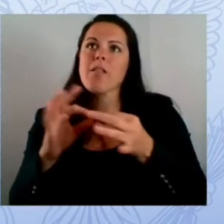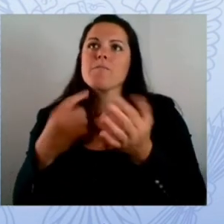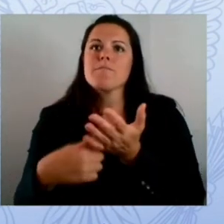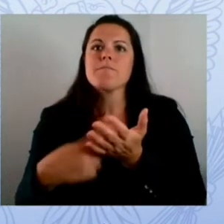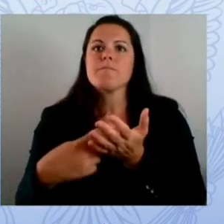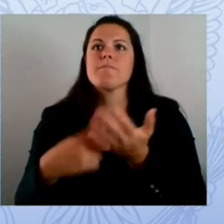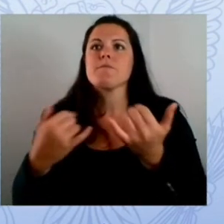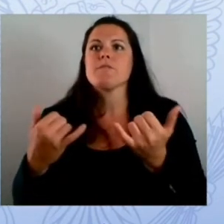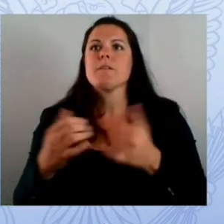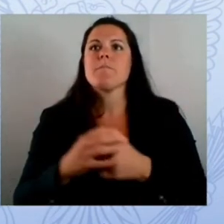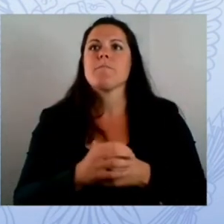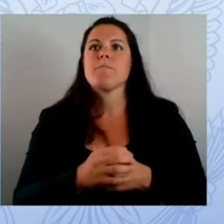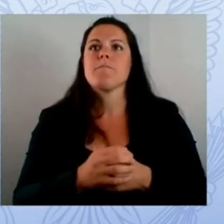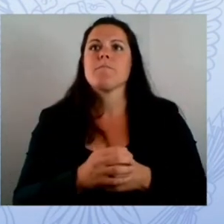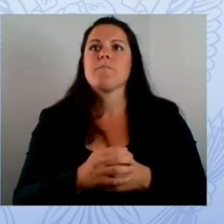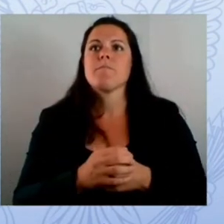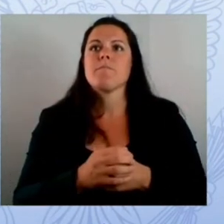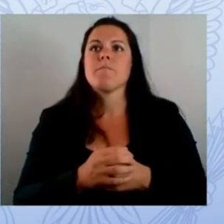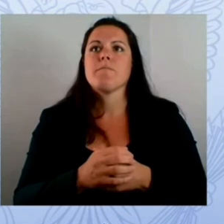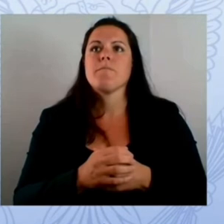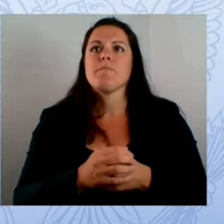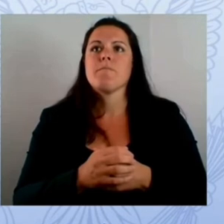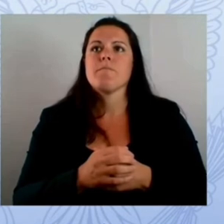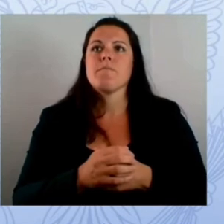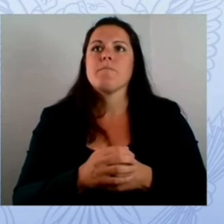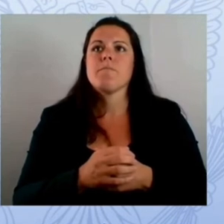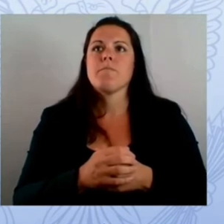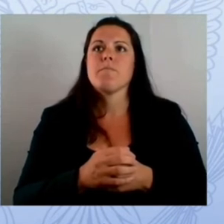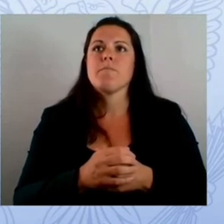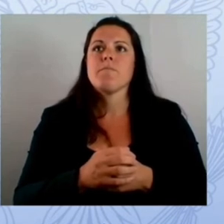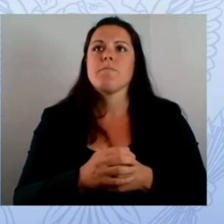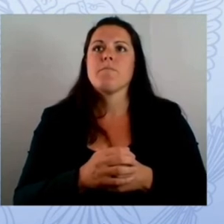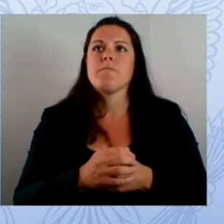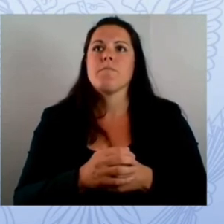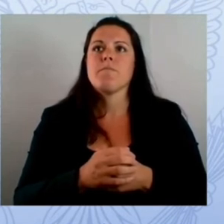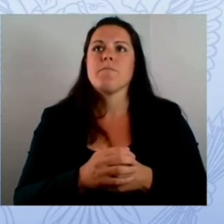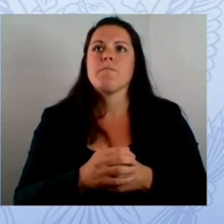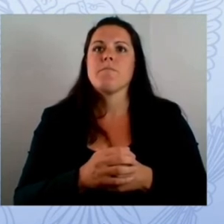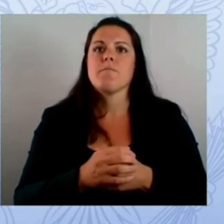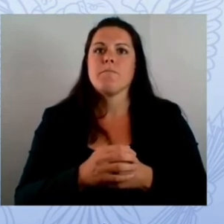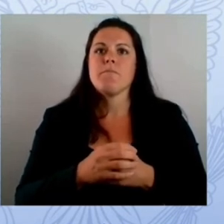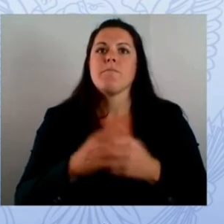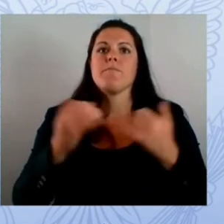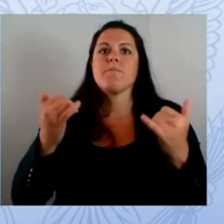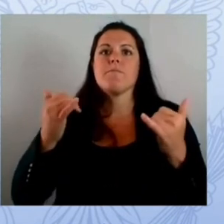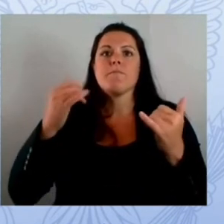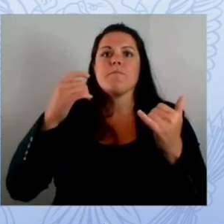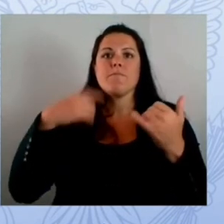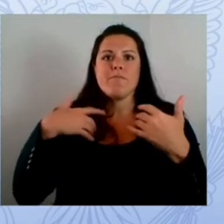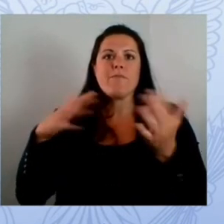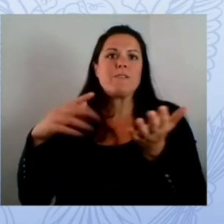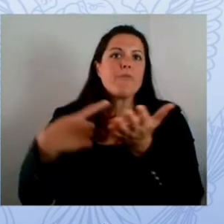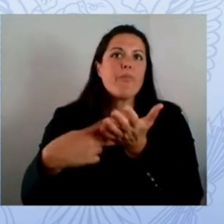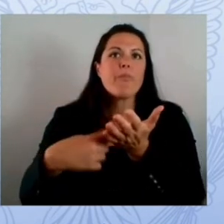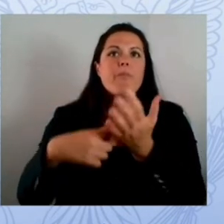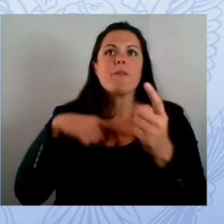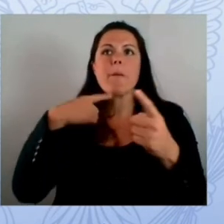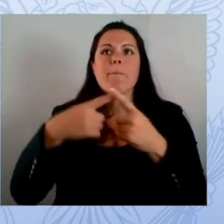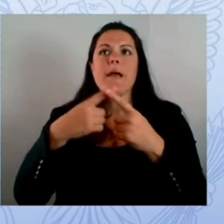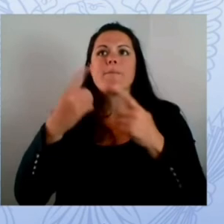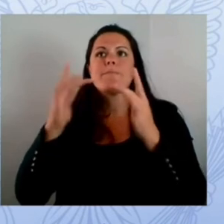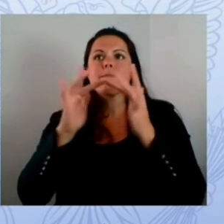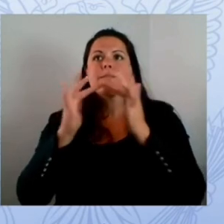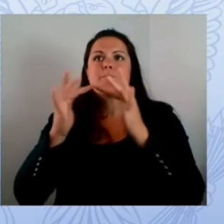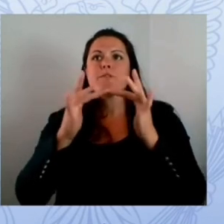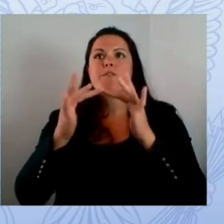in that we're highlighting the cyber security recommendations and also all of the promising practice that we know exist out there that we've learned from states